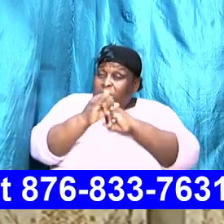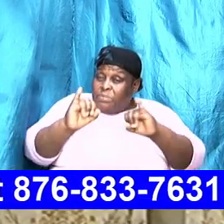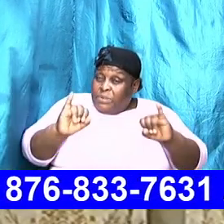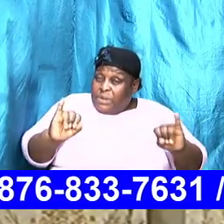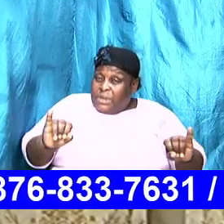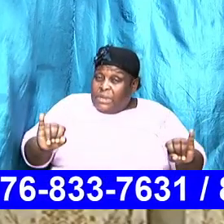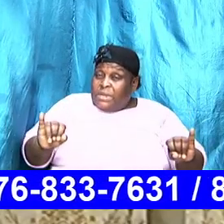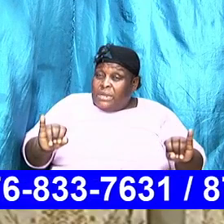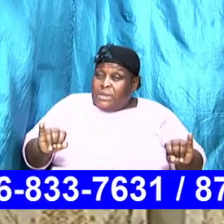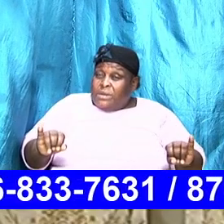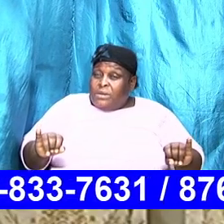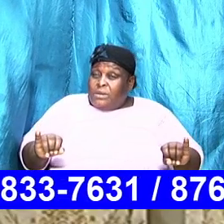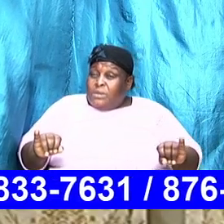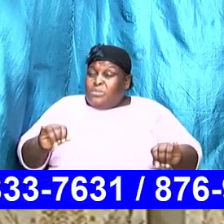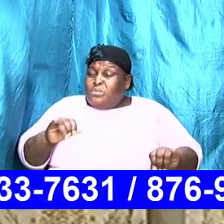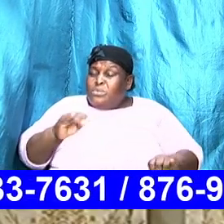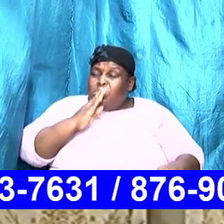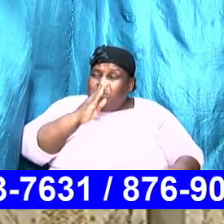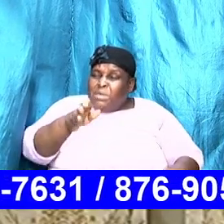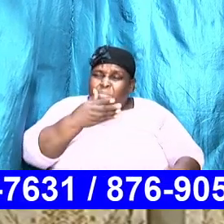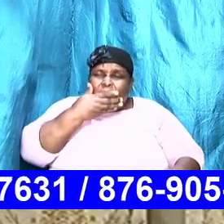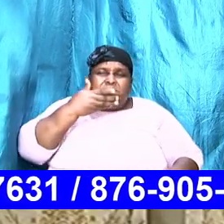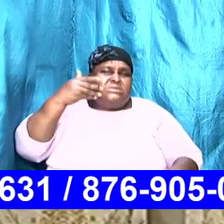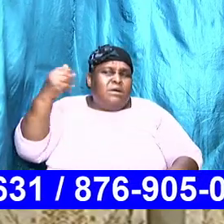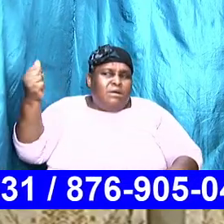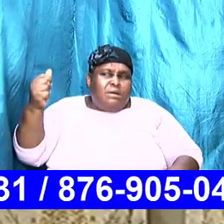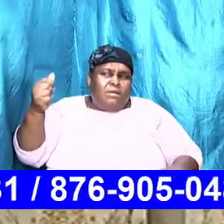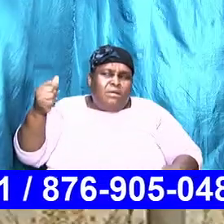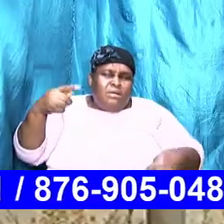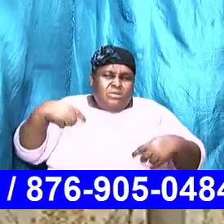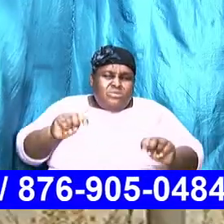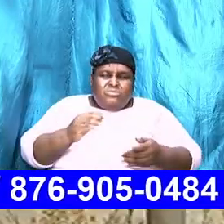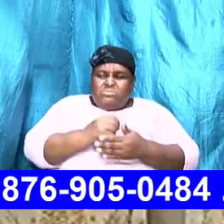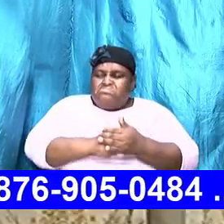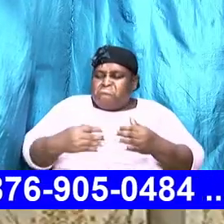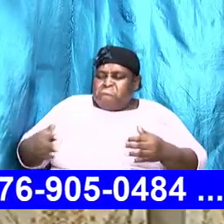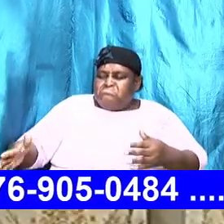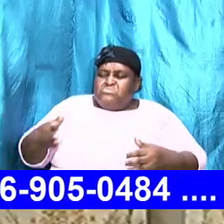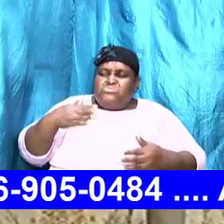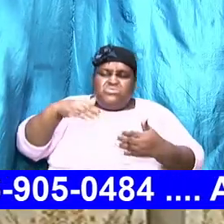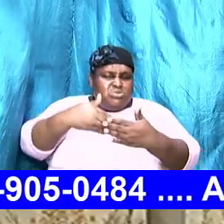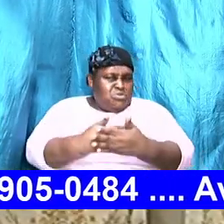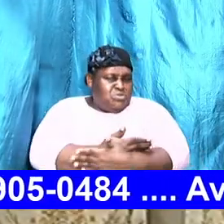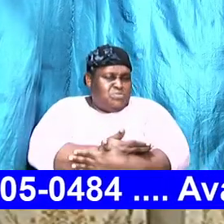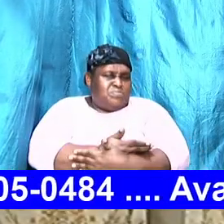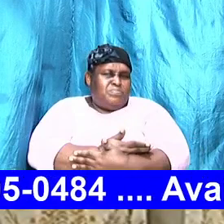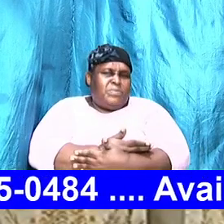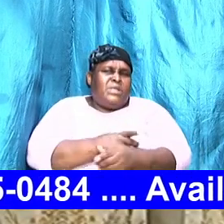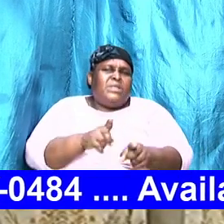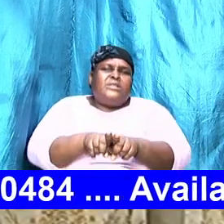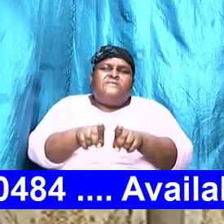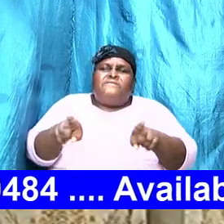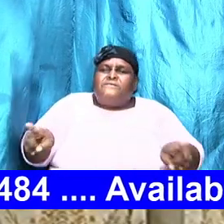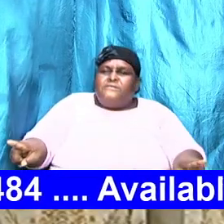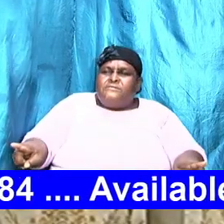wouldn't it be better to try something new and different